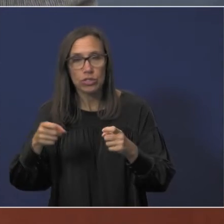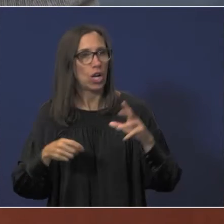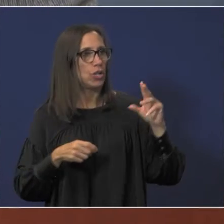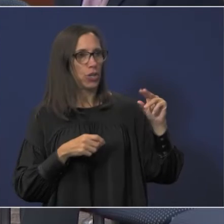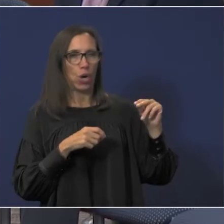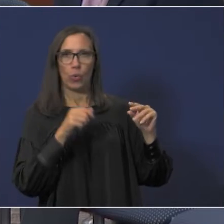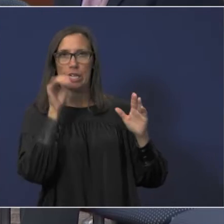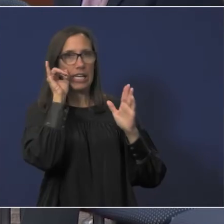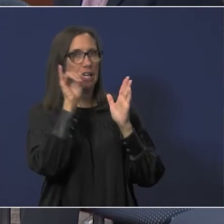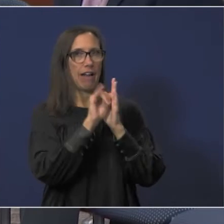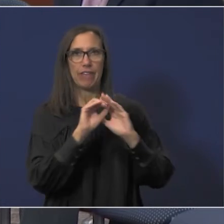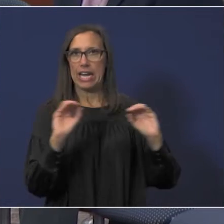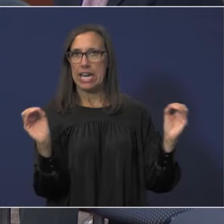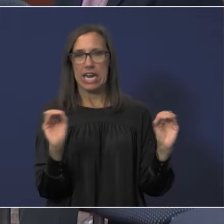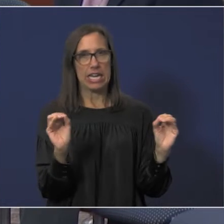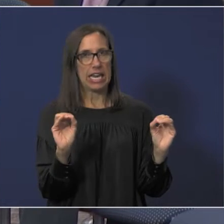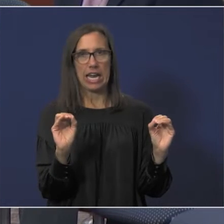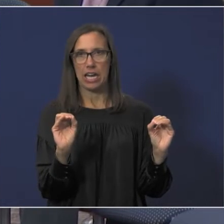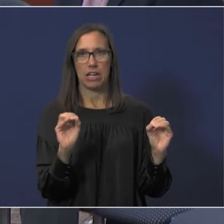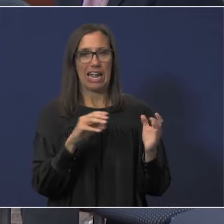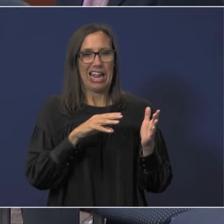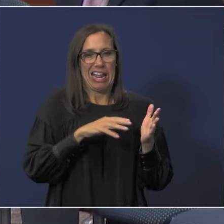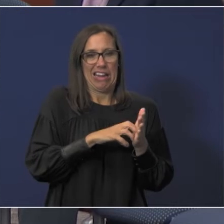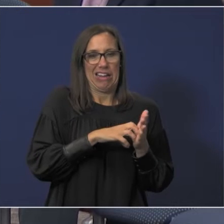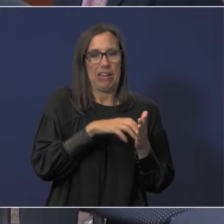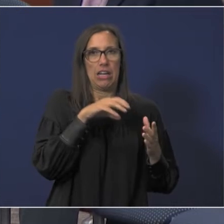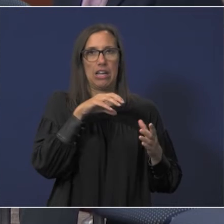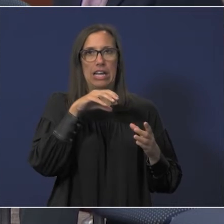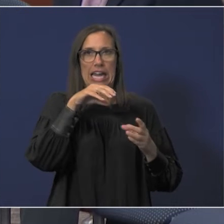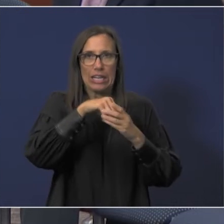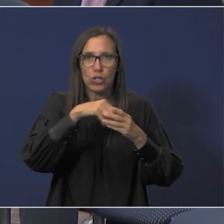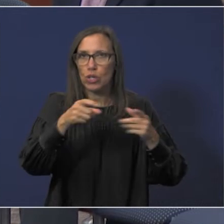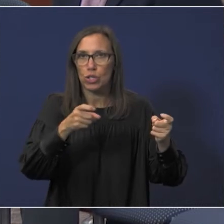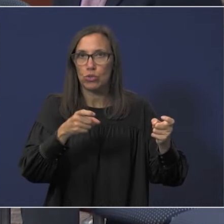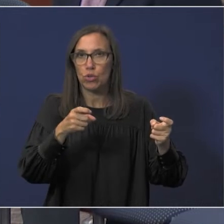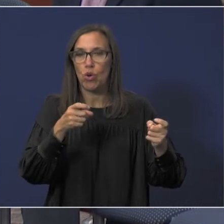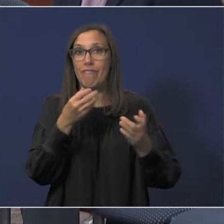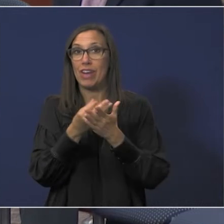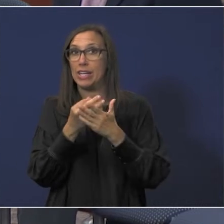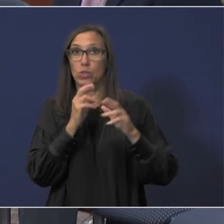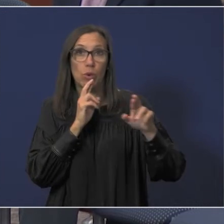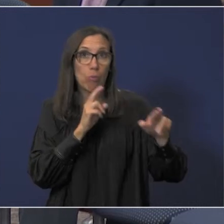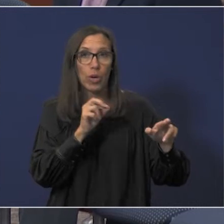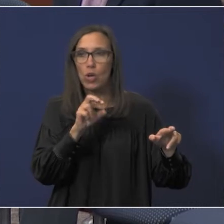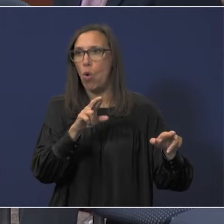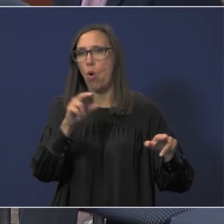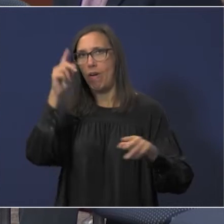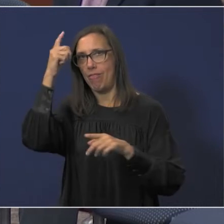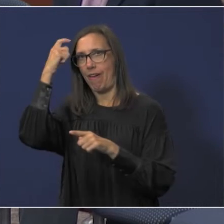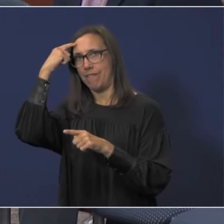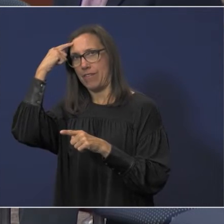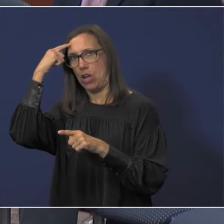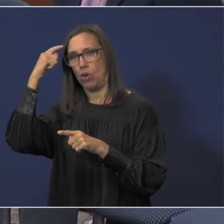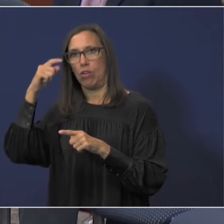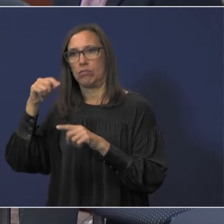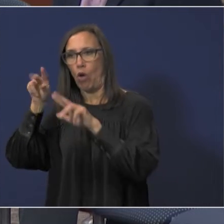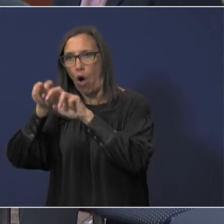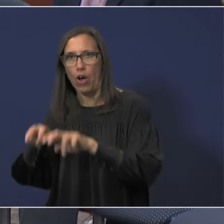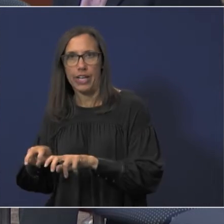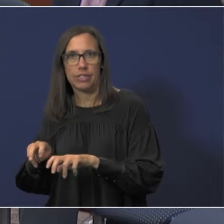we did not identify any any deficiencies in internal controls over financial reporting or over the federal single audit